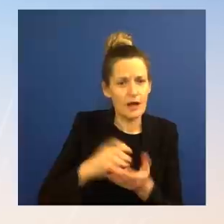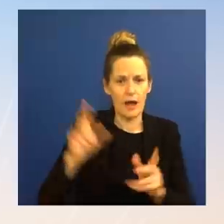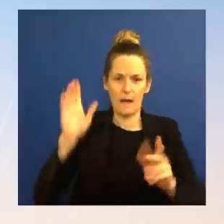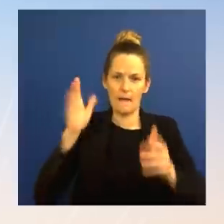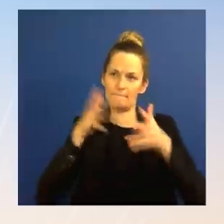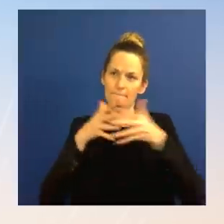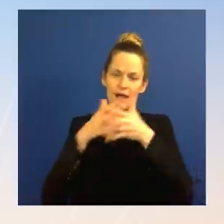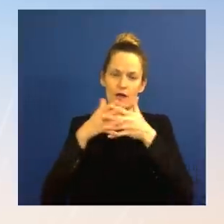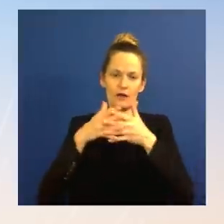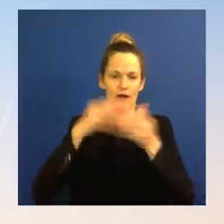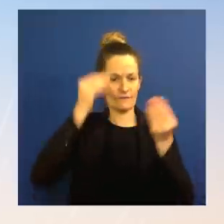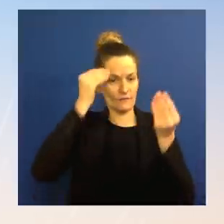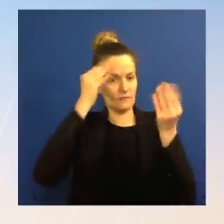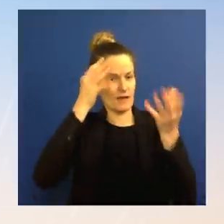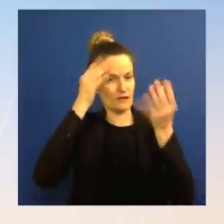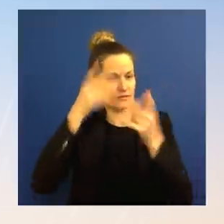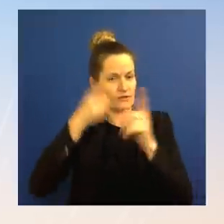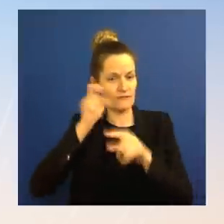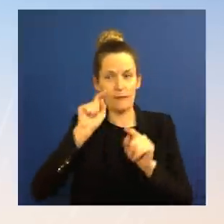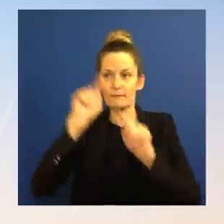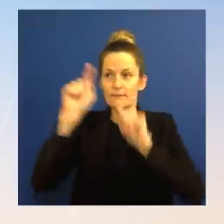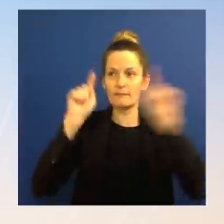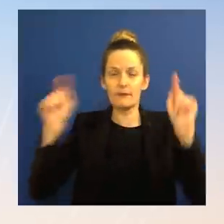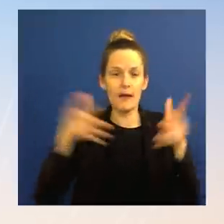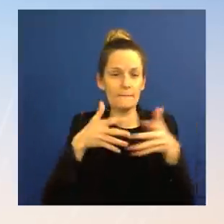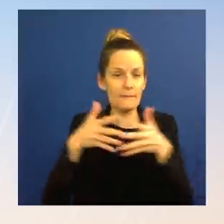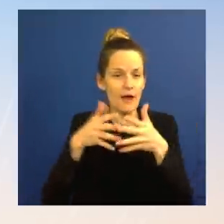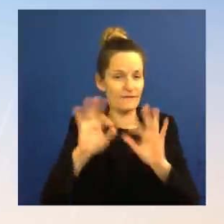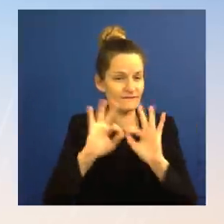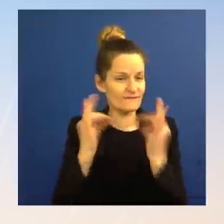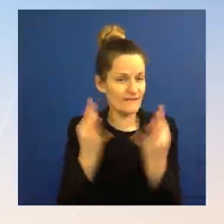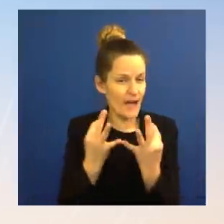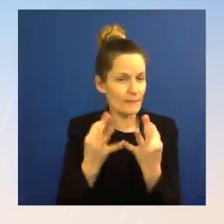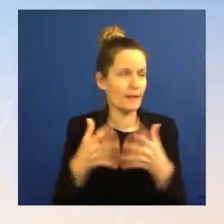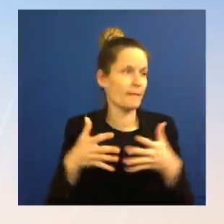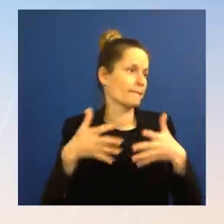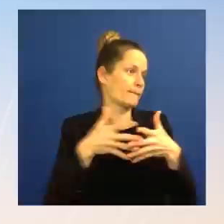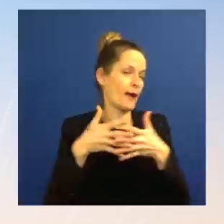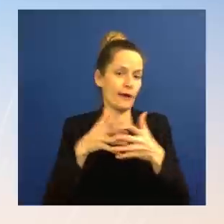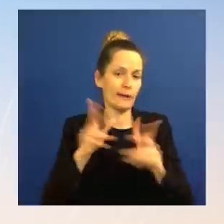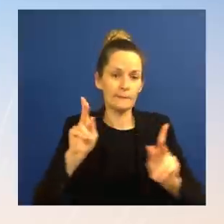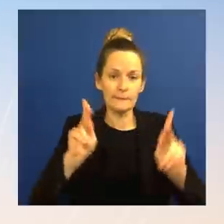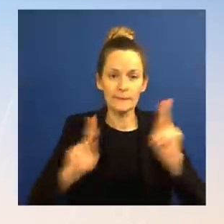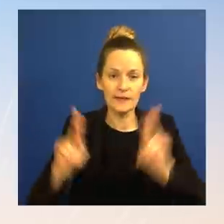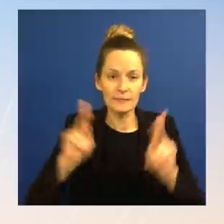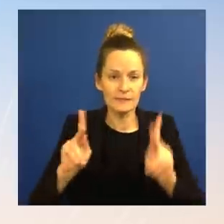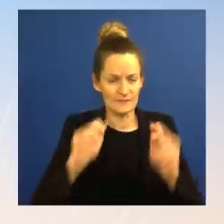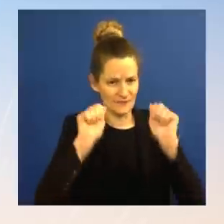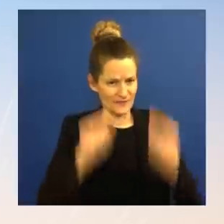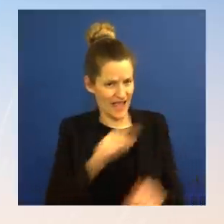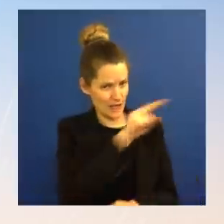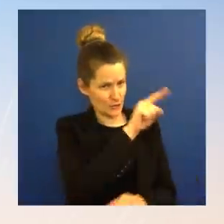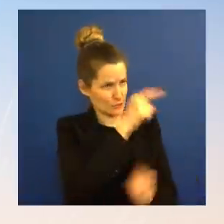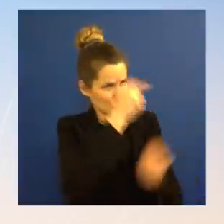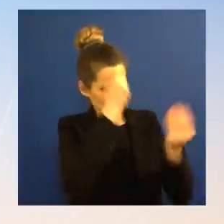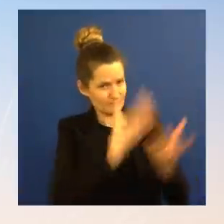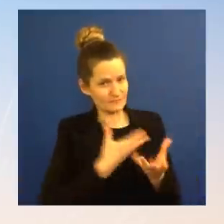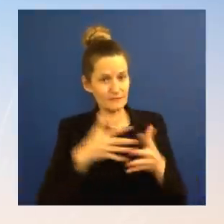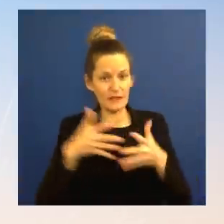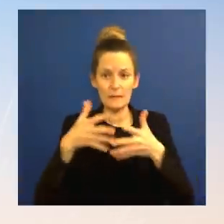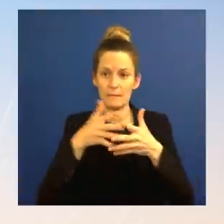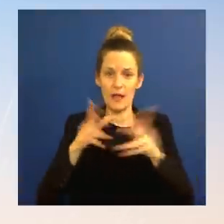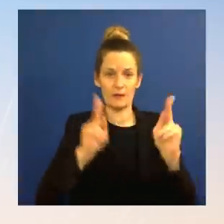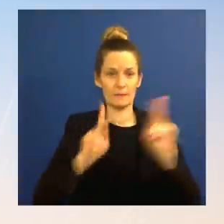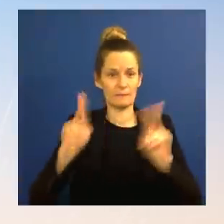First, could you say anything about that to reassure Americans regarding their data? And secondly, according to a recent court filing by Special